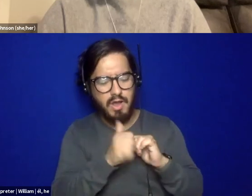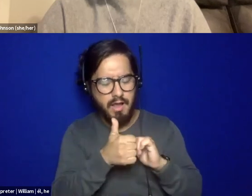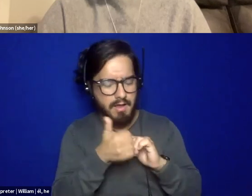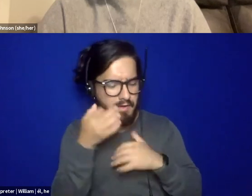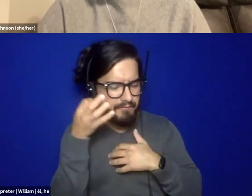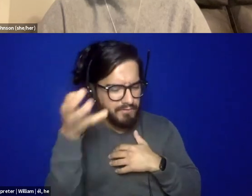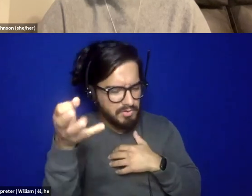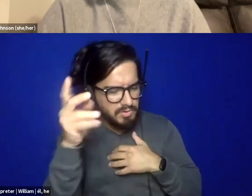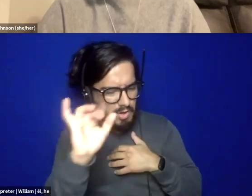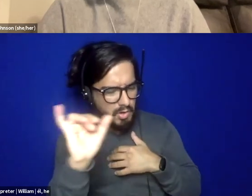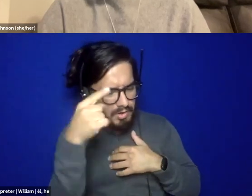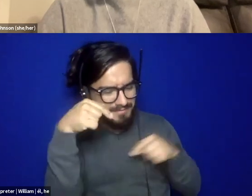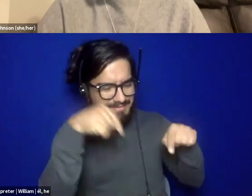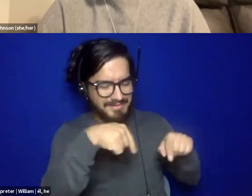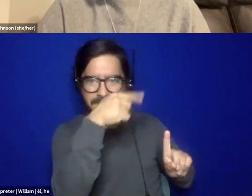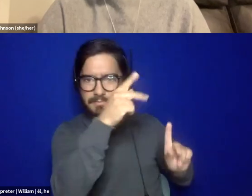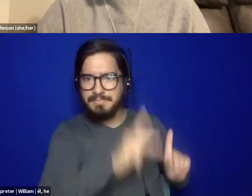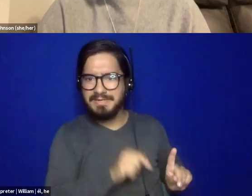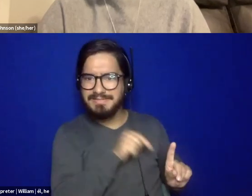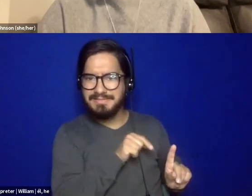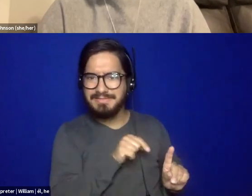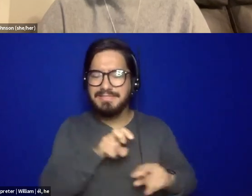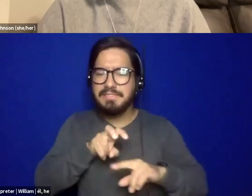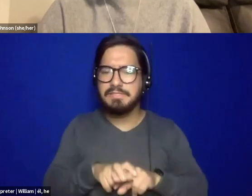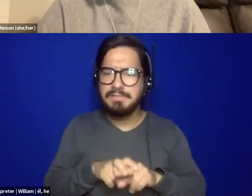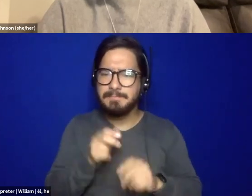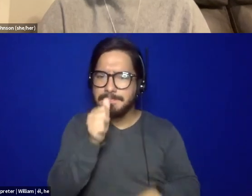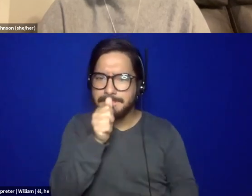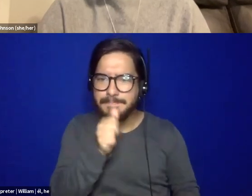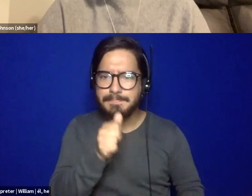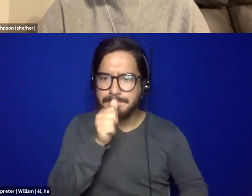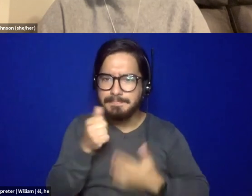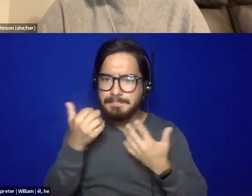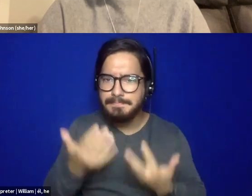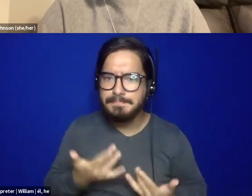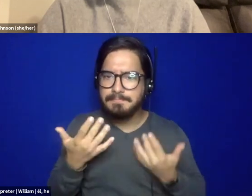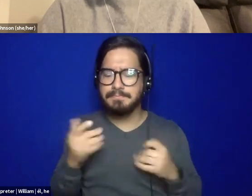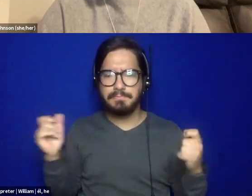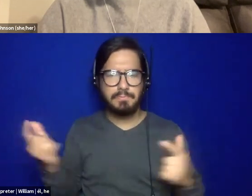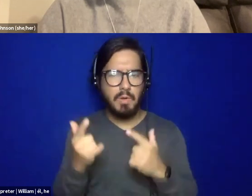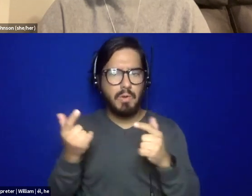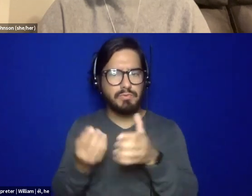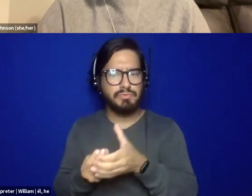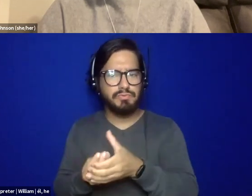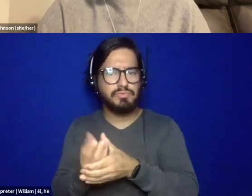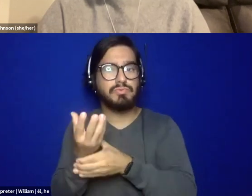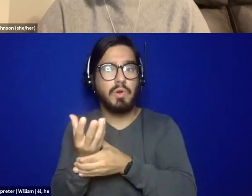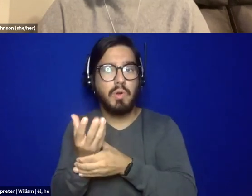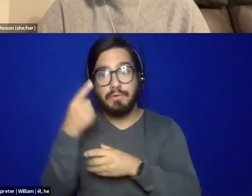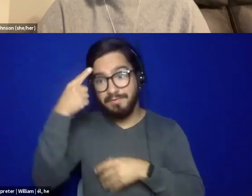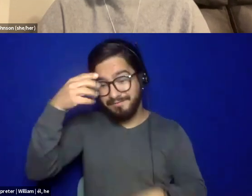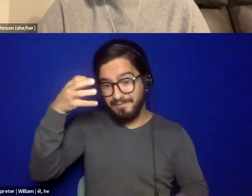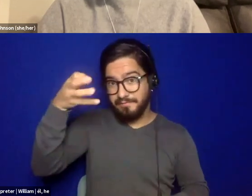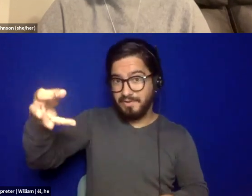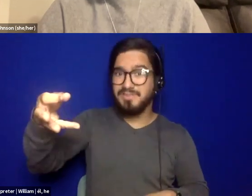like? How can I sit and be patient for time to pass for, for all of us to grow in different ways so that our futures can be different for